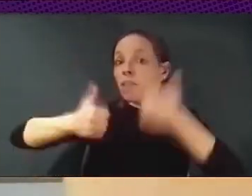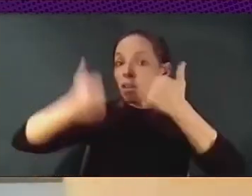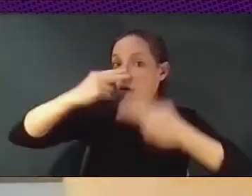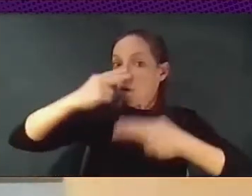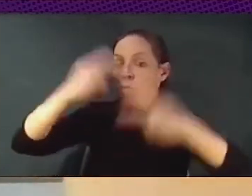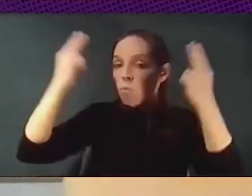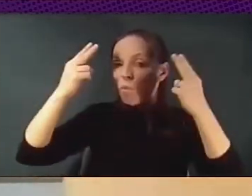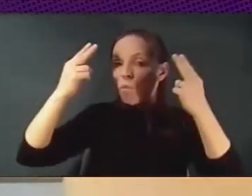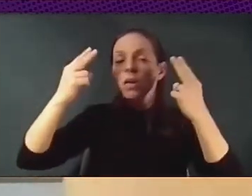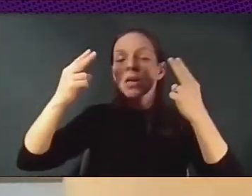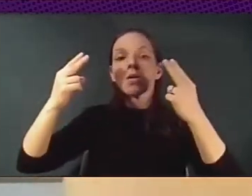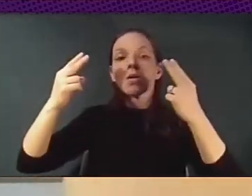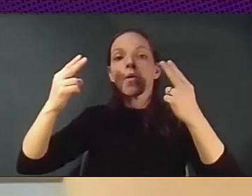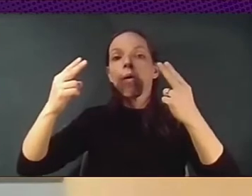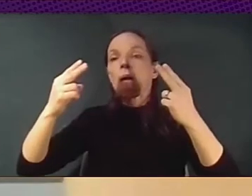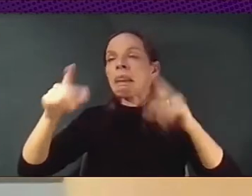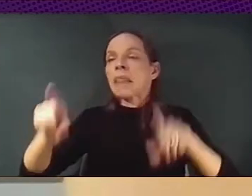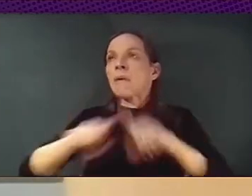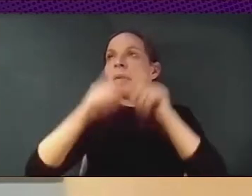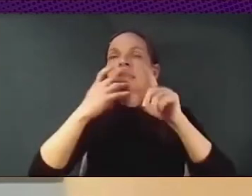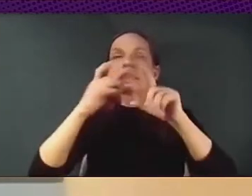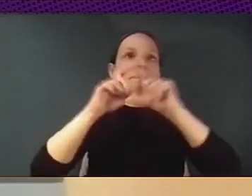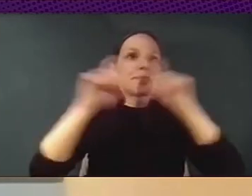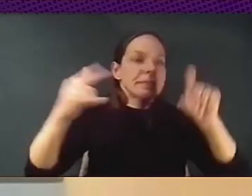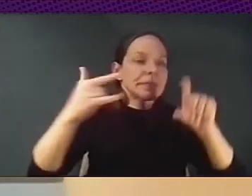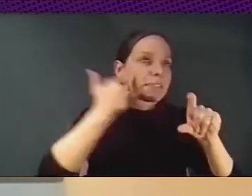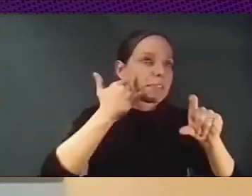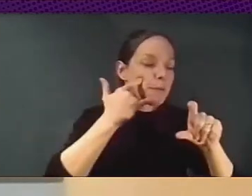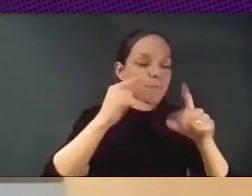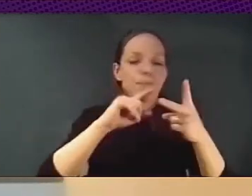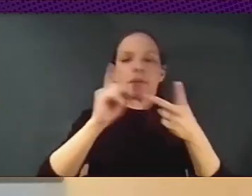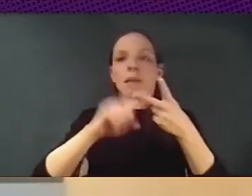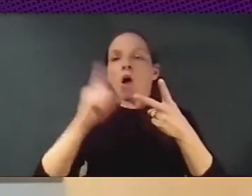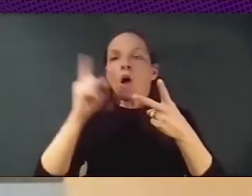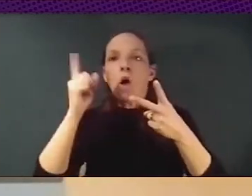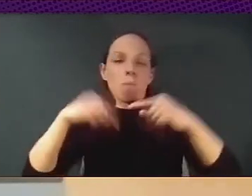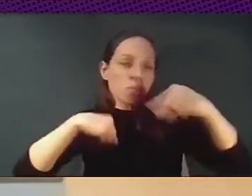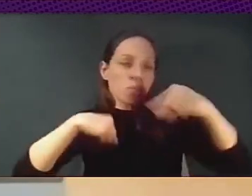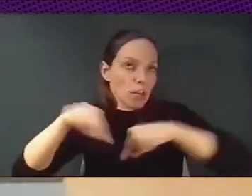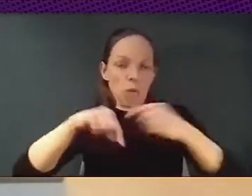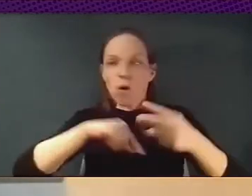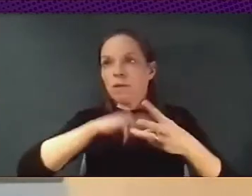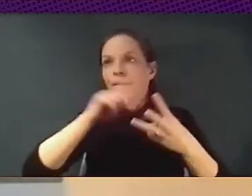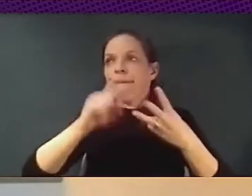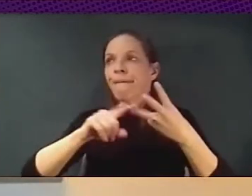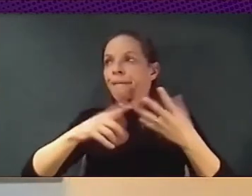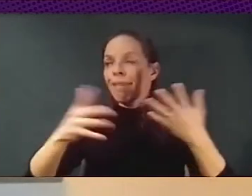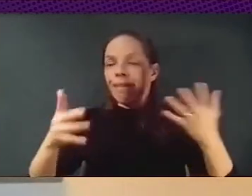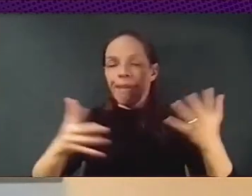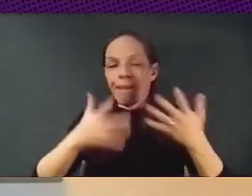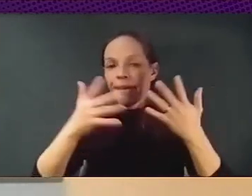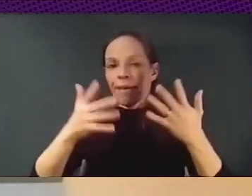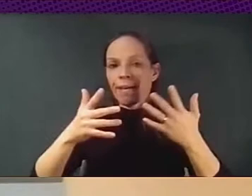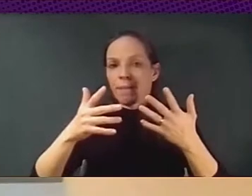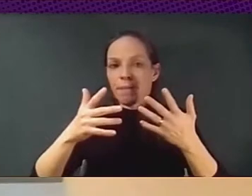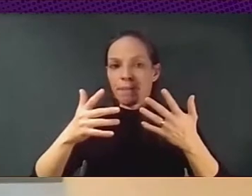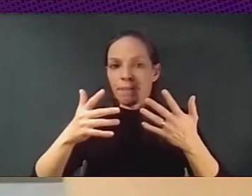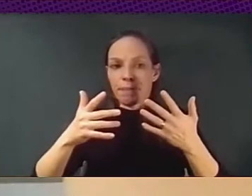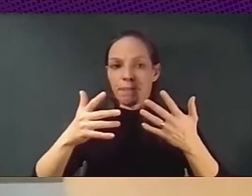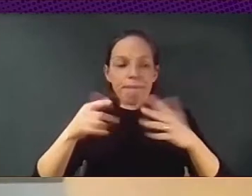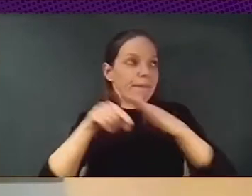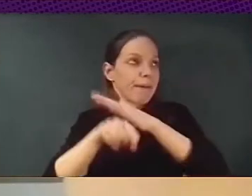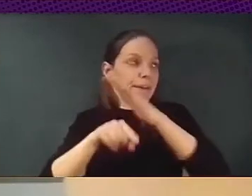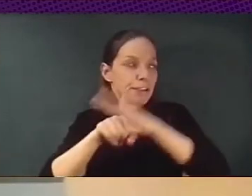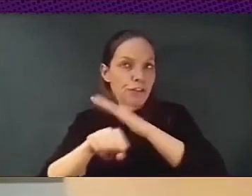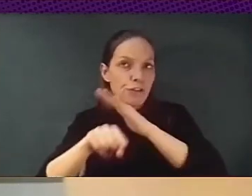contract, or it can be the mobility or the transport service, or it can be the waste management contract, or the